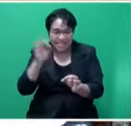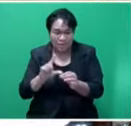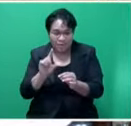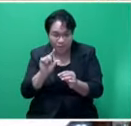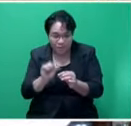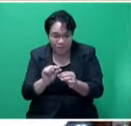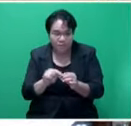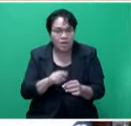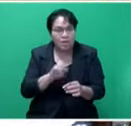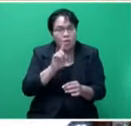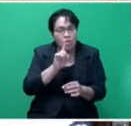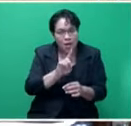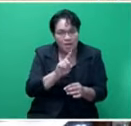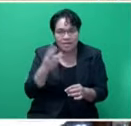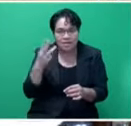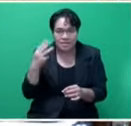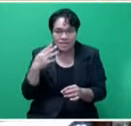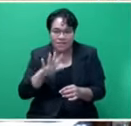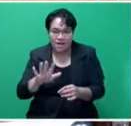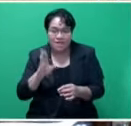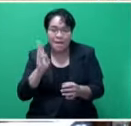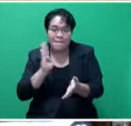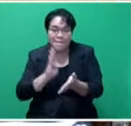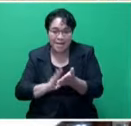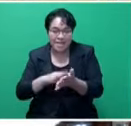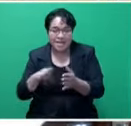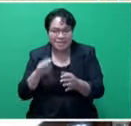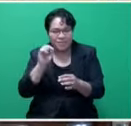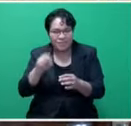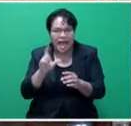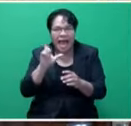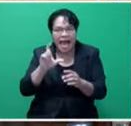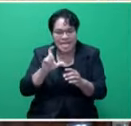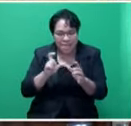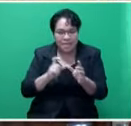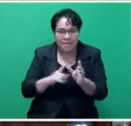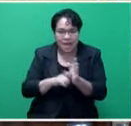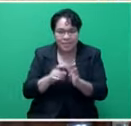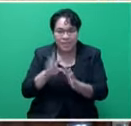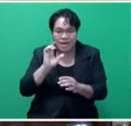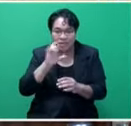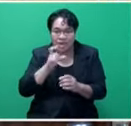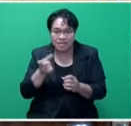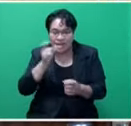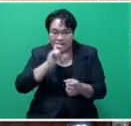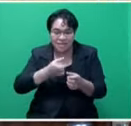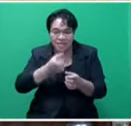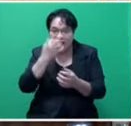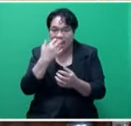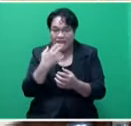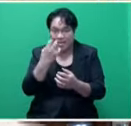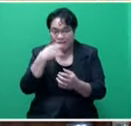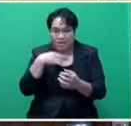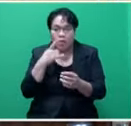billion tons of carbon dioxide, but it has also been a key contributor to the global fight against